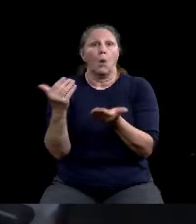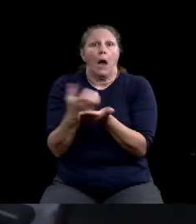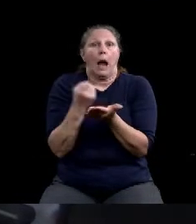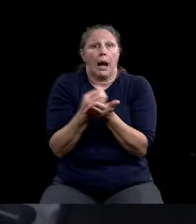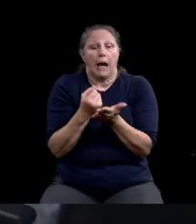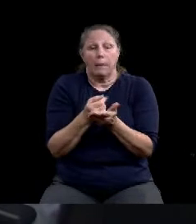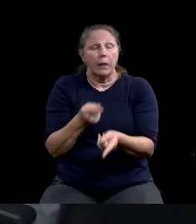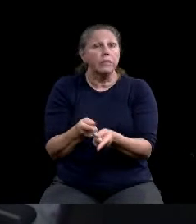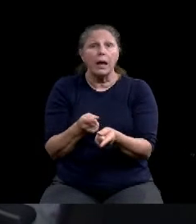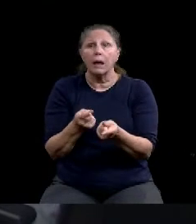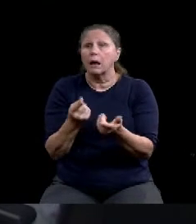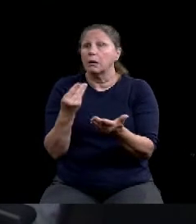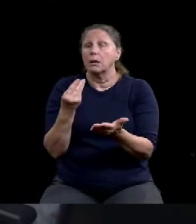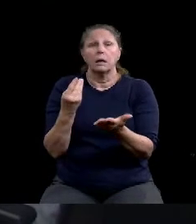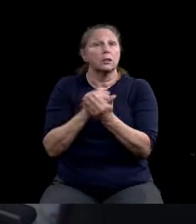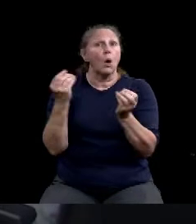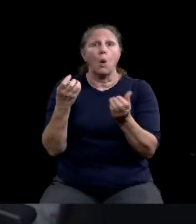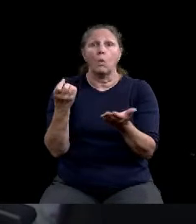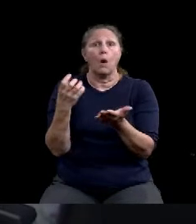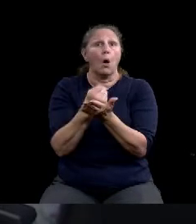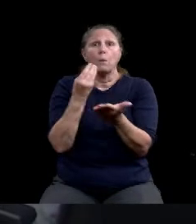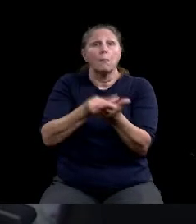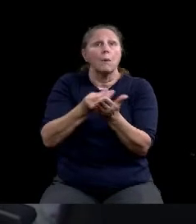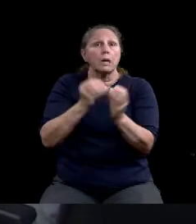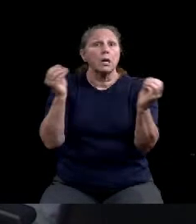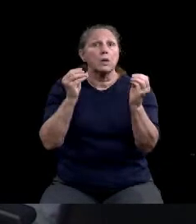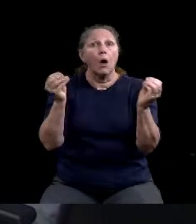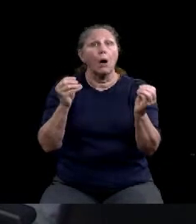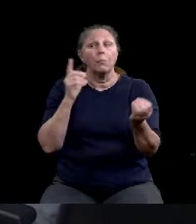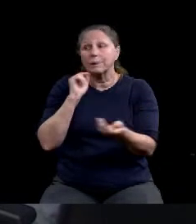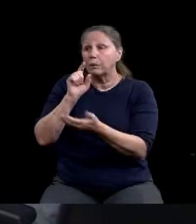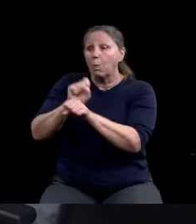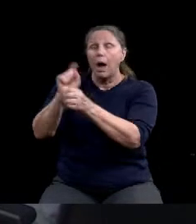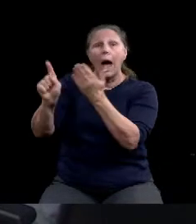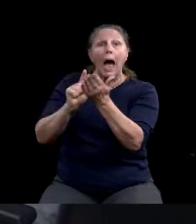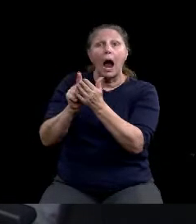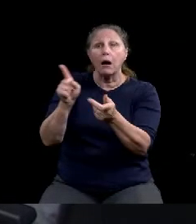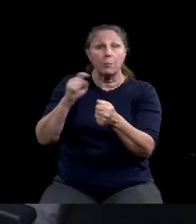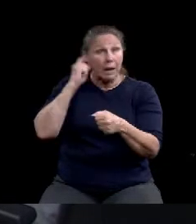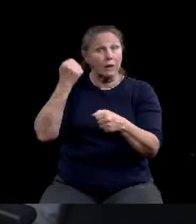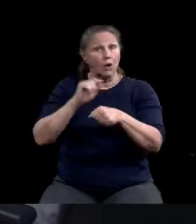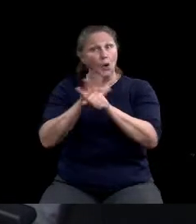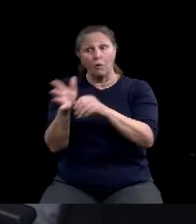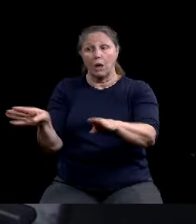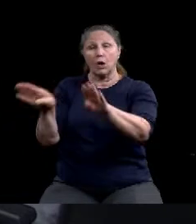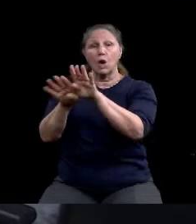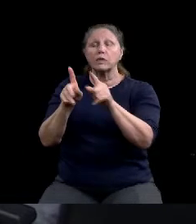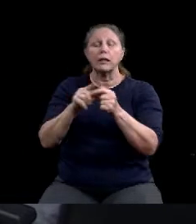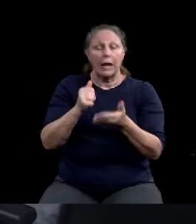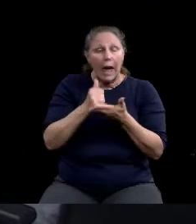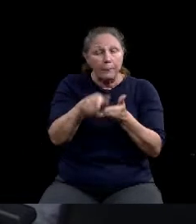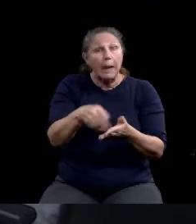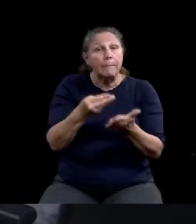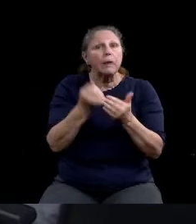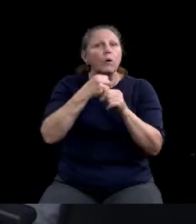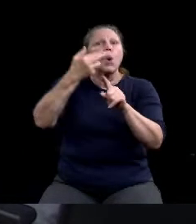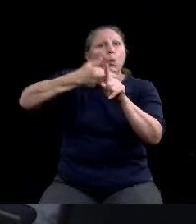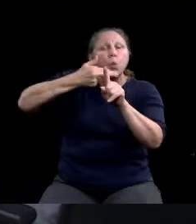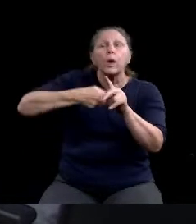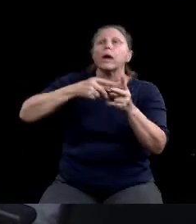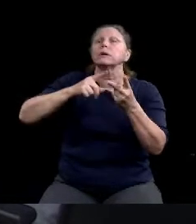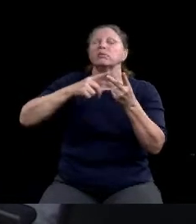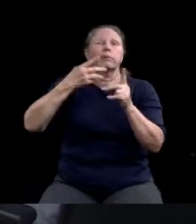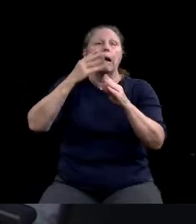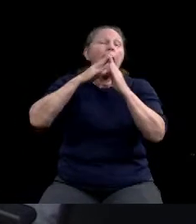of the COVID-19 pandemic with rental, mortgage, and utility assistance. Provide funding up to